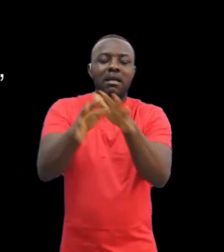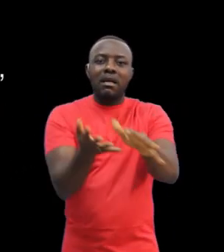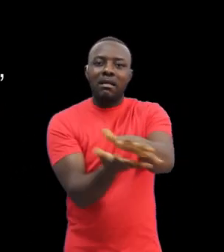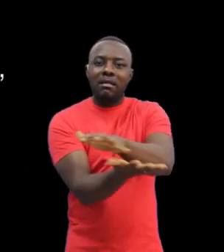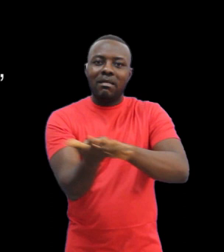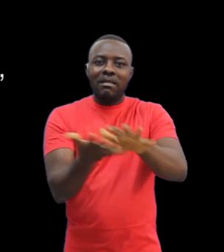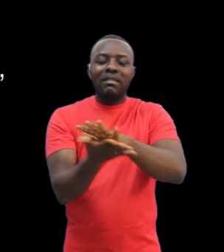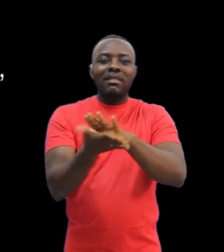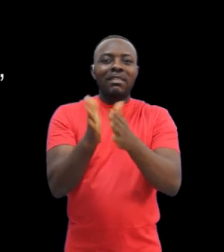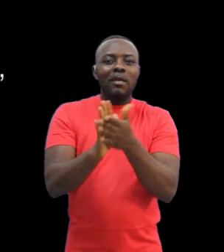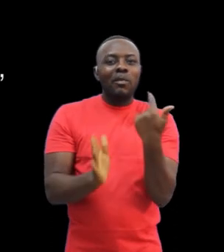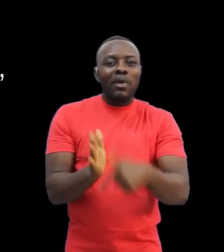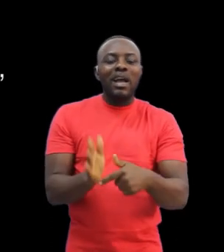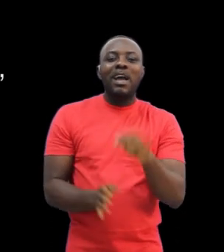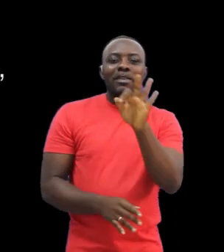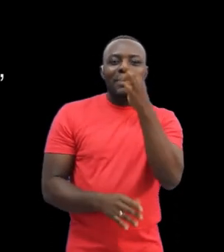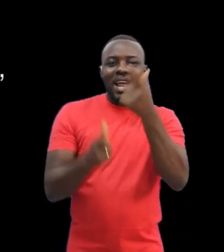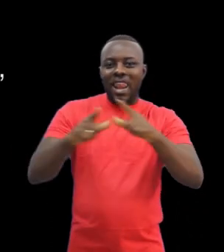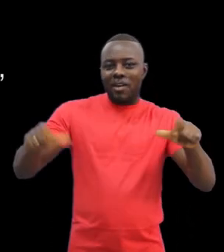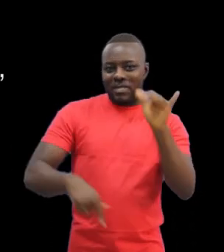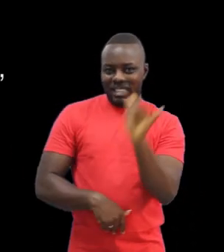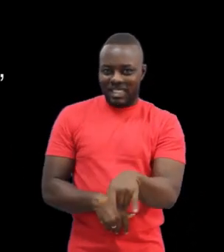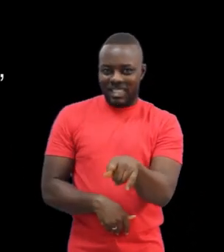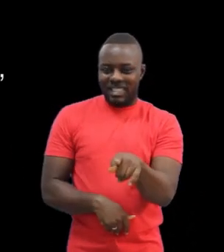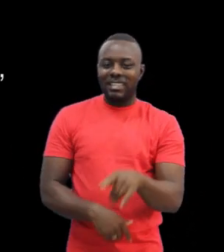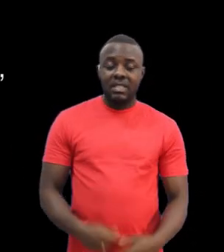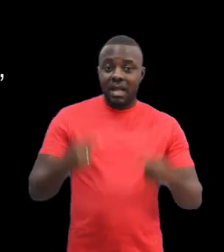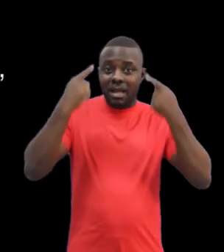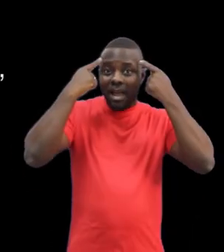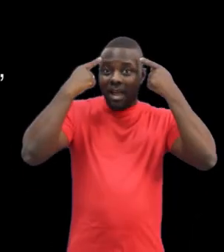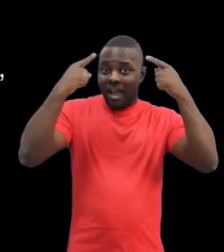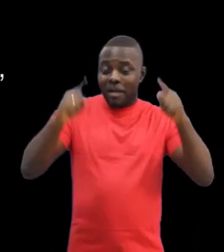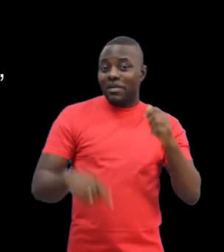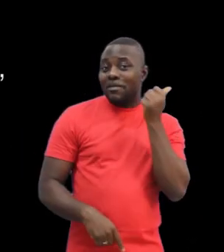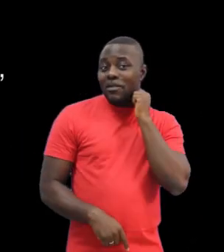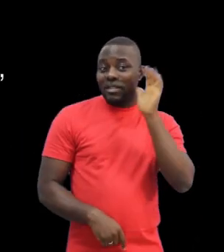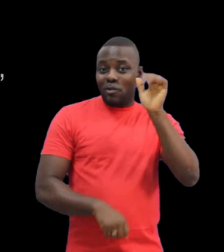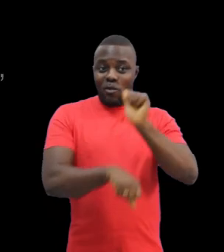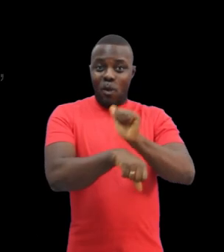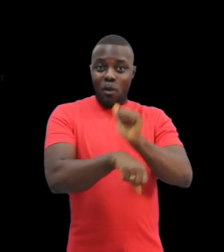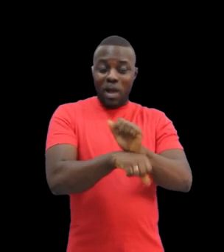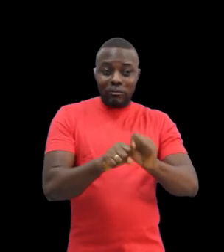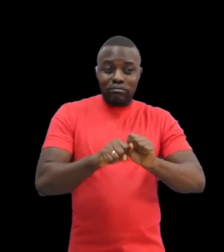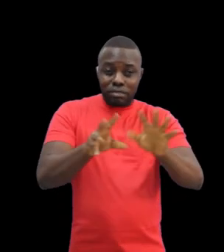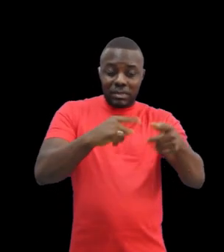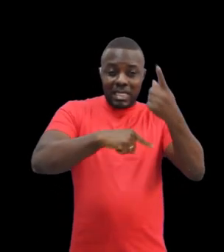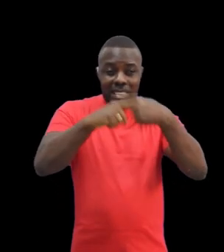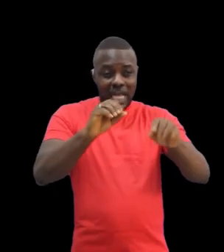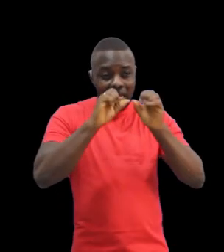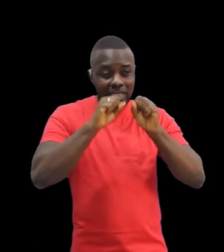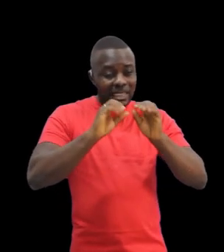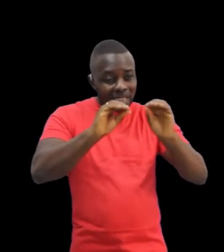distinct characteristics, loan sign from ASL and influence based on spoken or written French. Foster's work led to